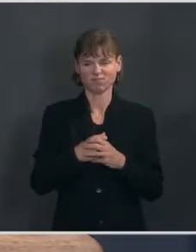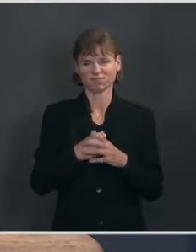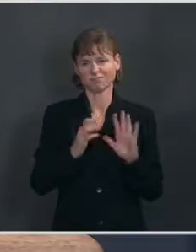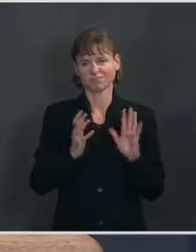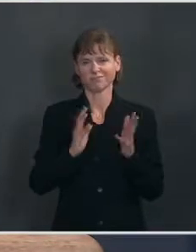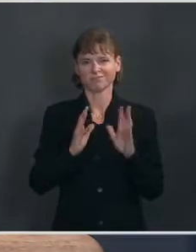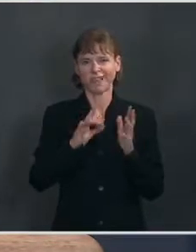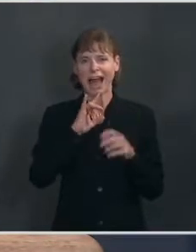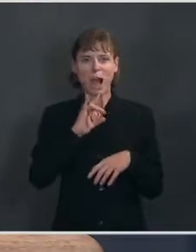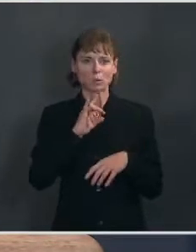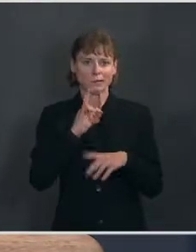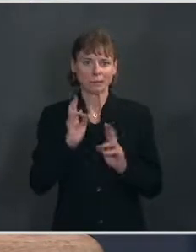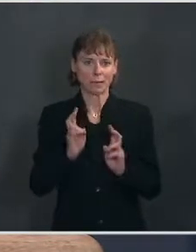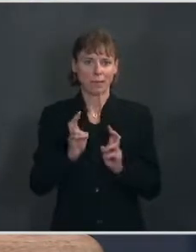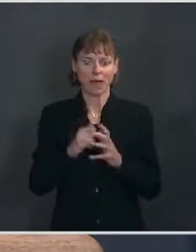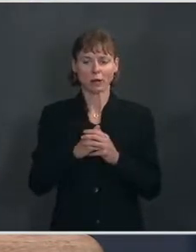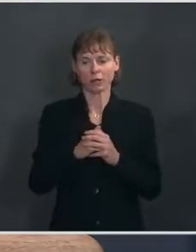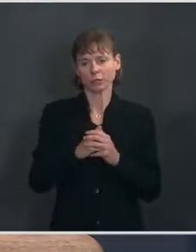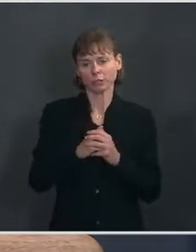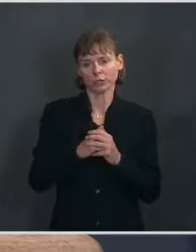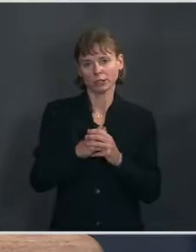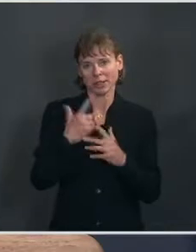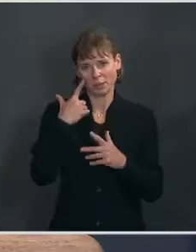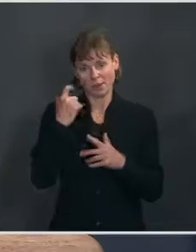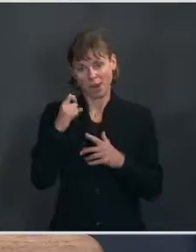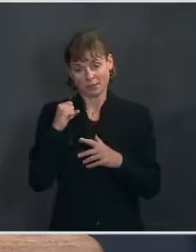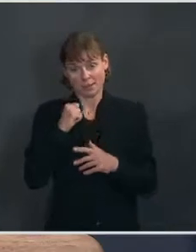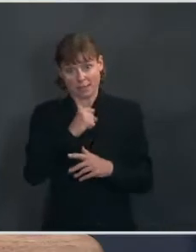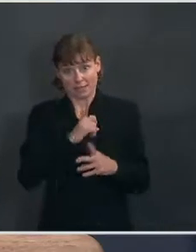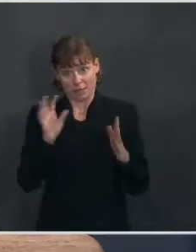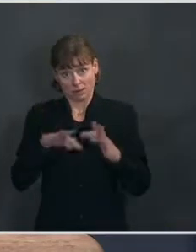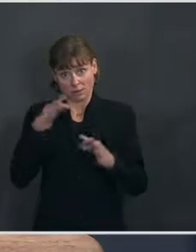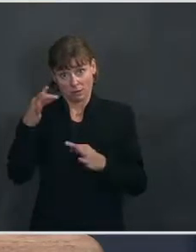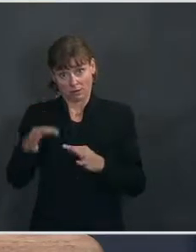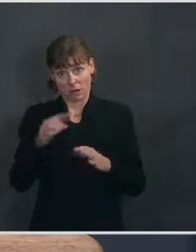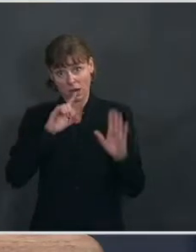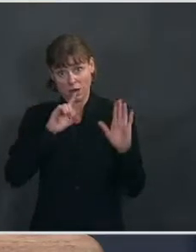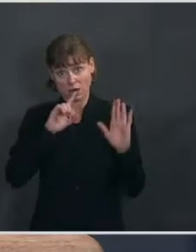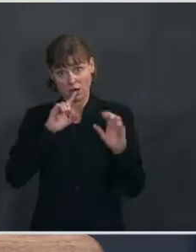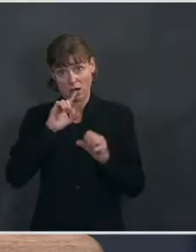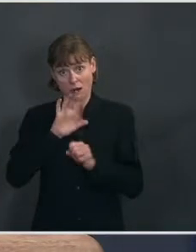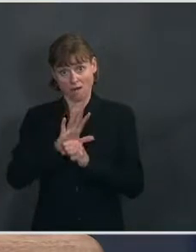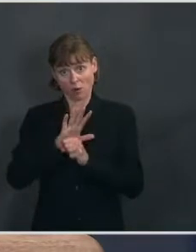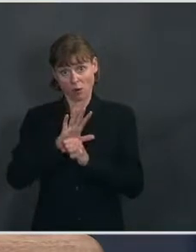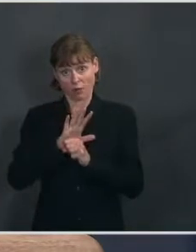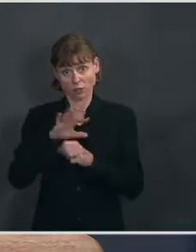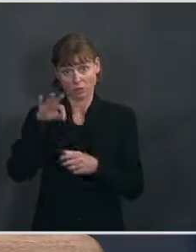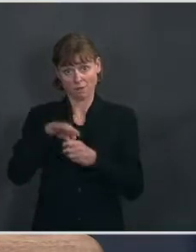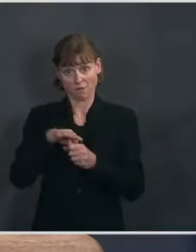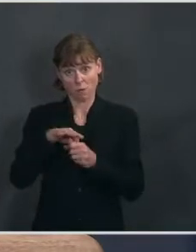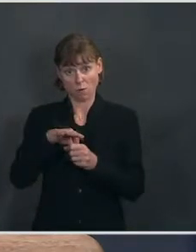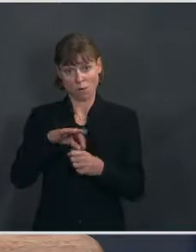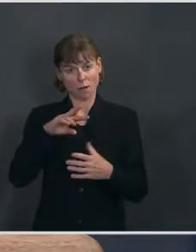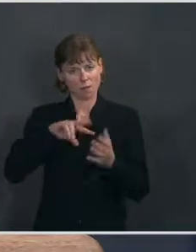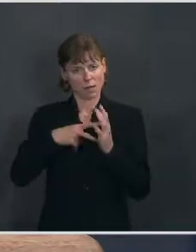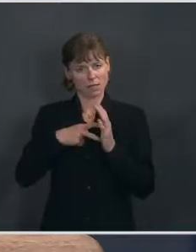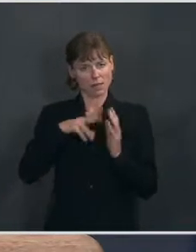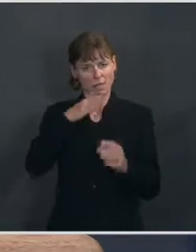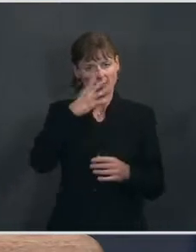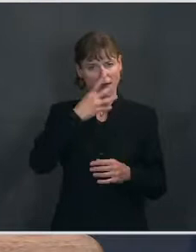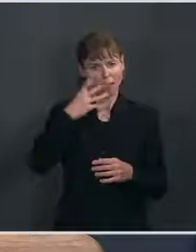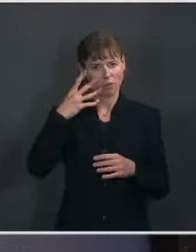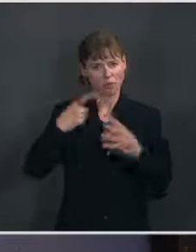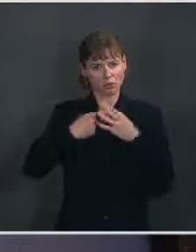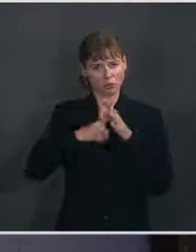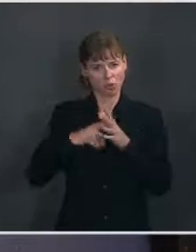matter, since the Senate delayed its confirmation vote on Alejandro Mayorkas, does that mean that the immigration rollout that you guys have linked to that